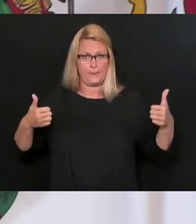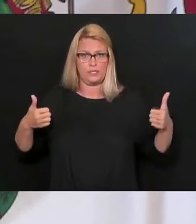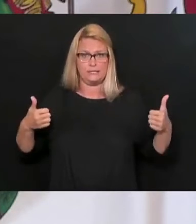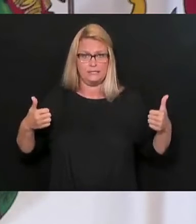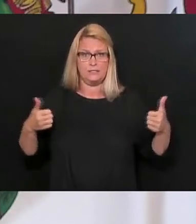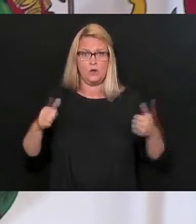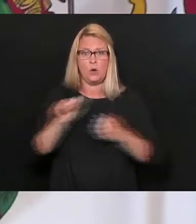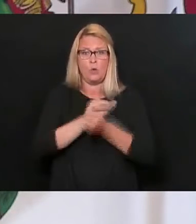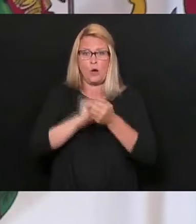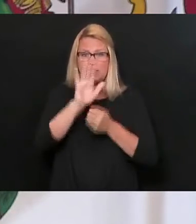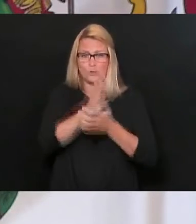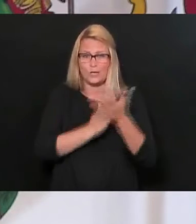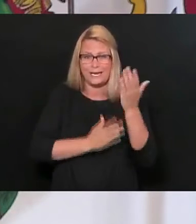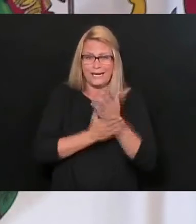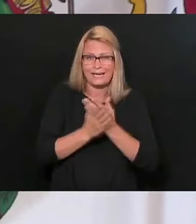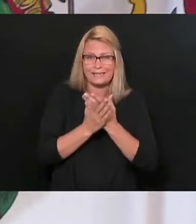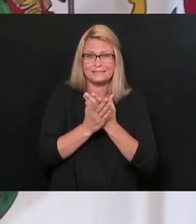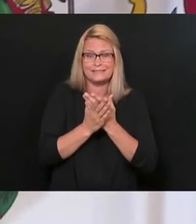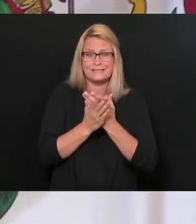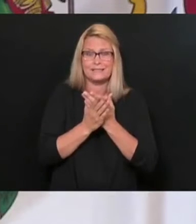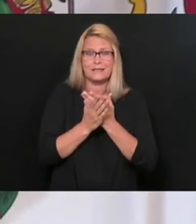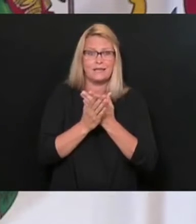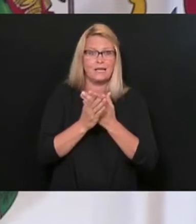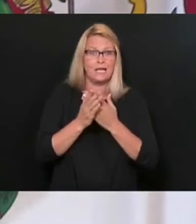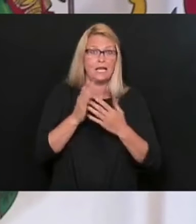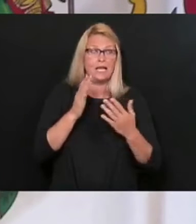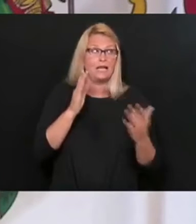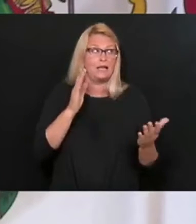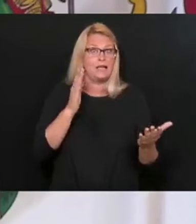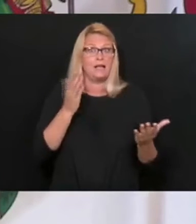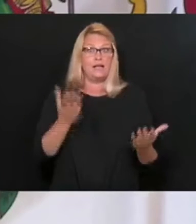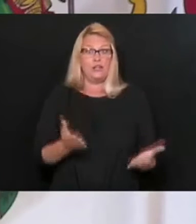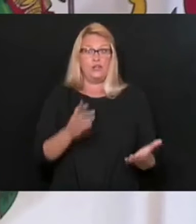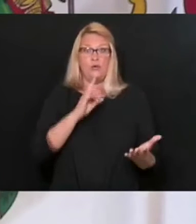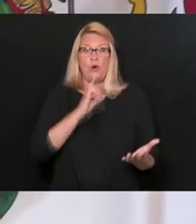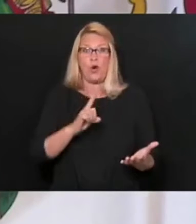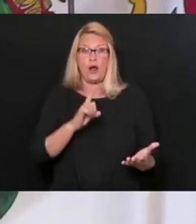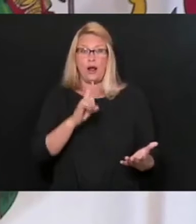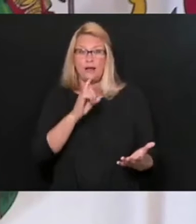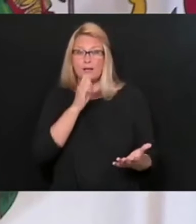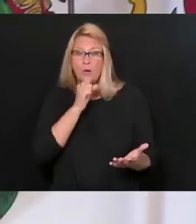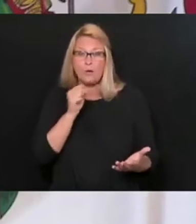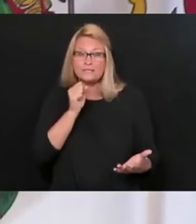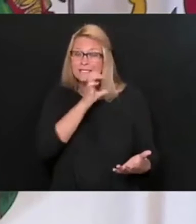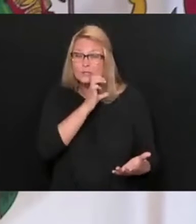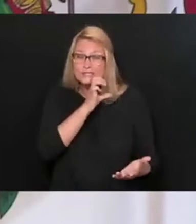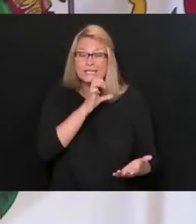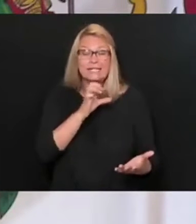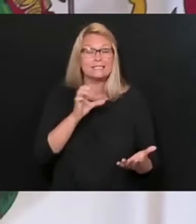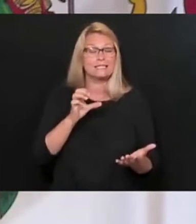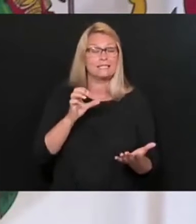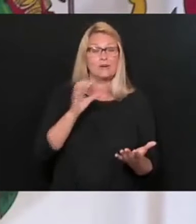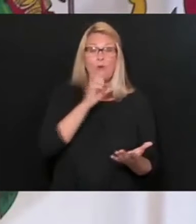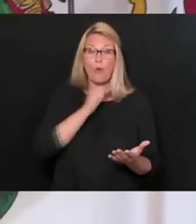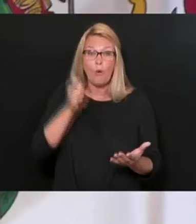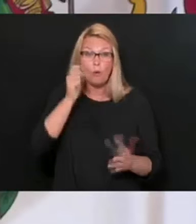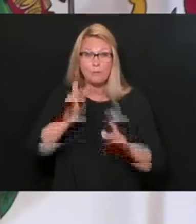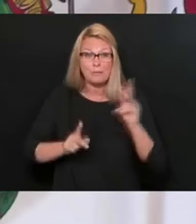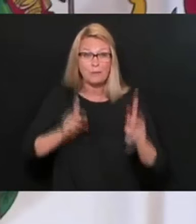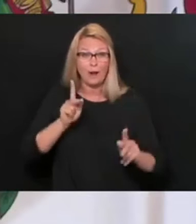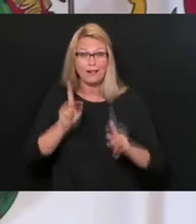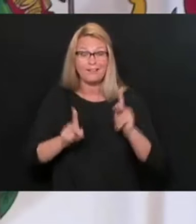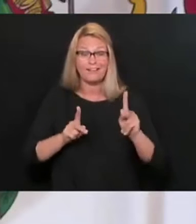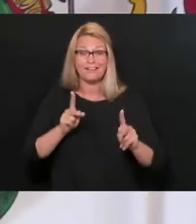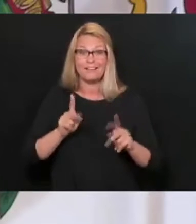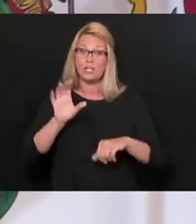wash your hands. Absolutely. If you happen to be one of the elderly, and I know, you know, the church is so important to